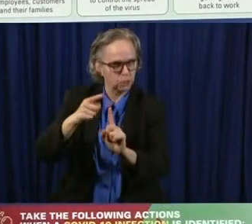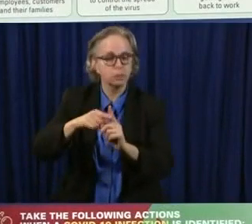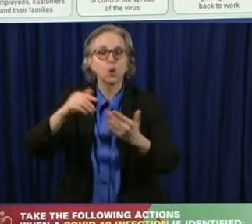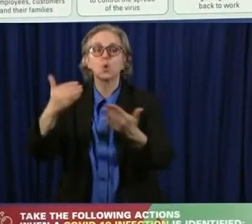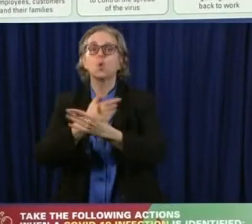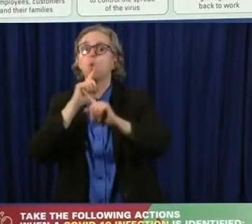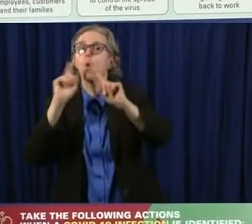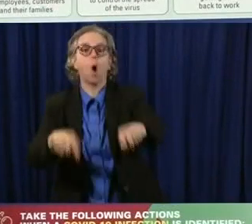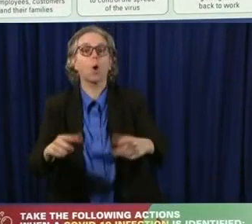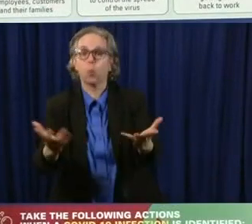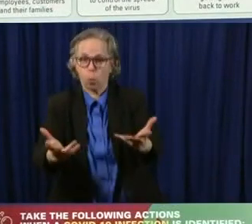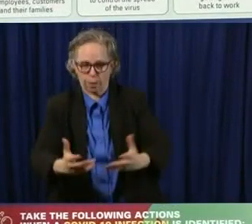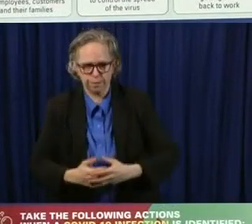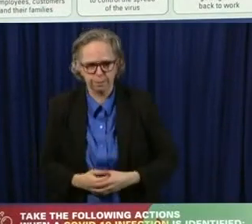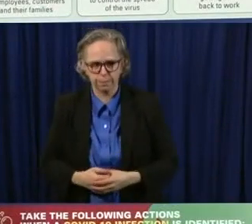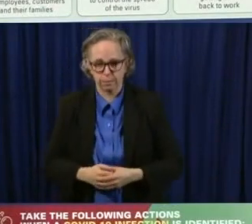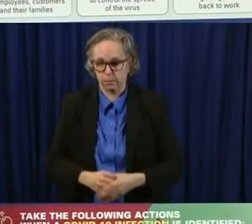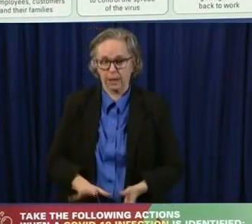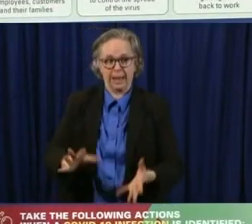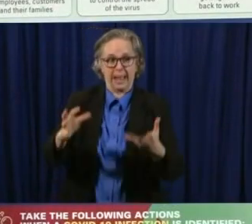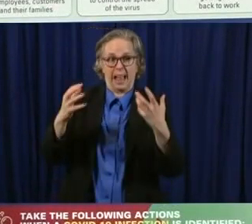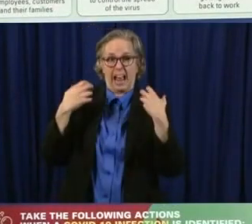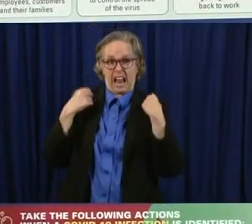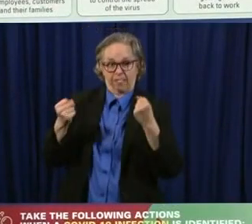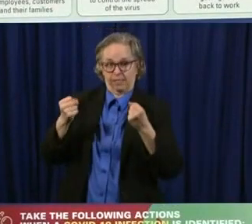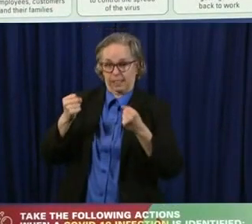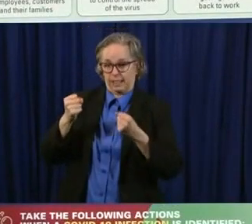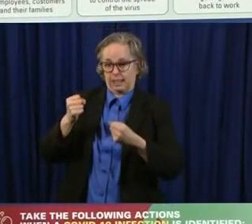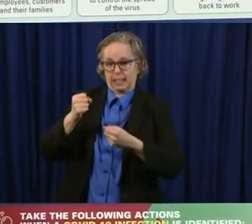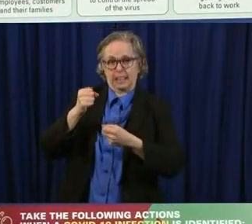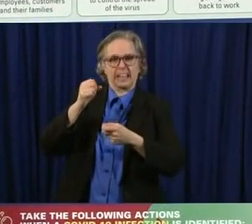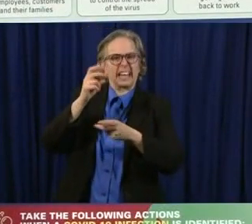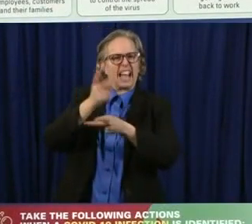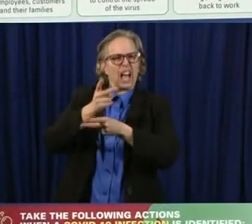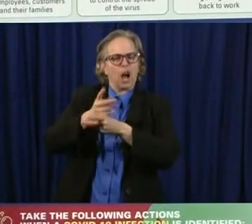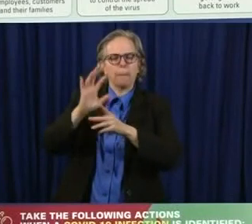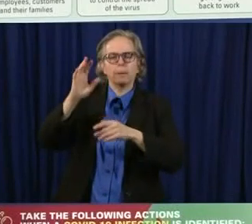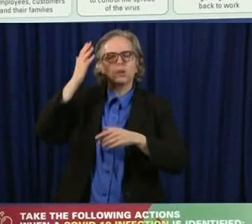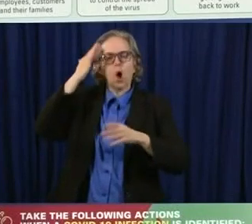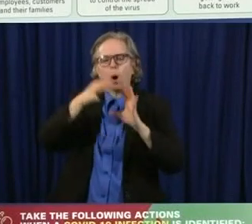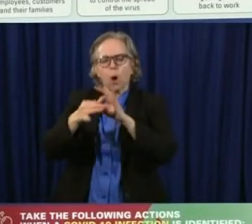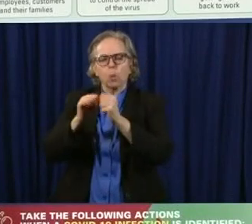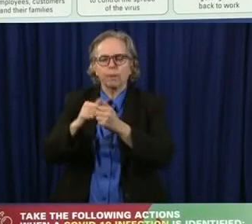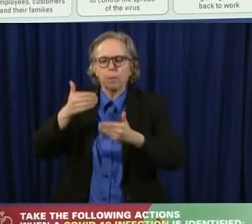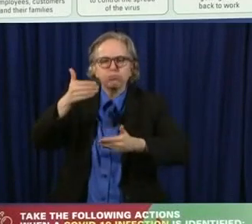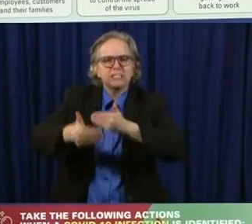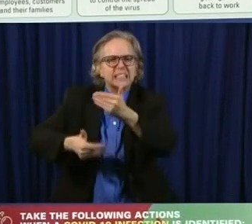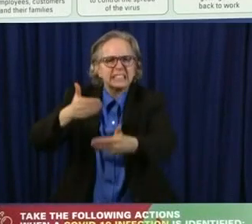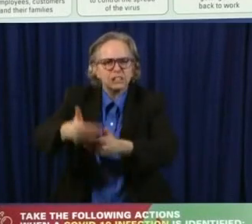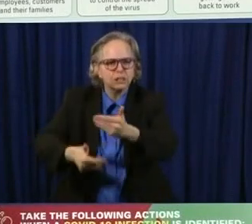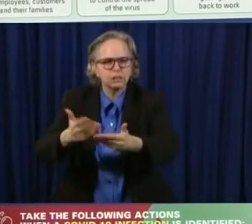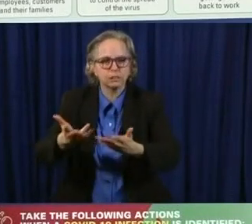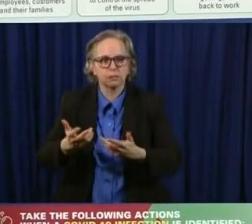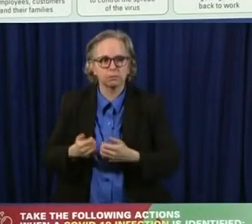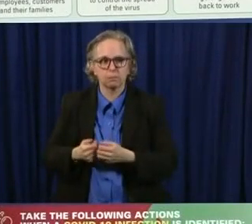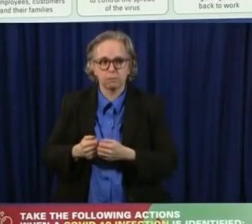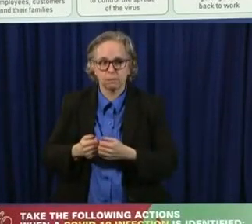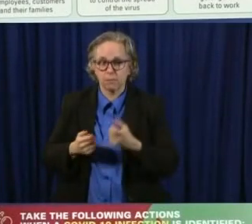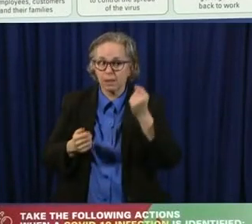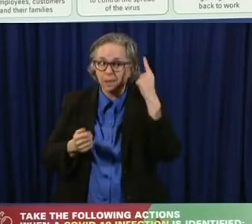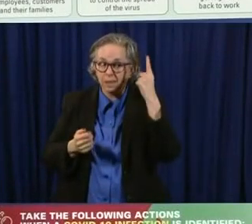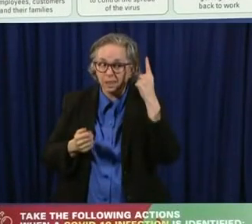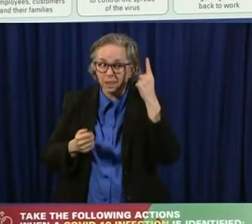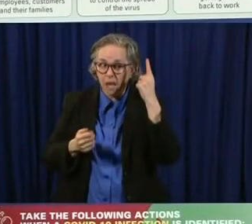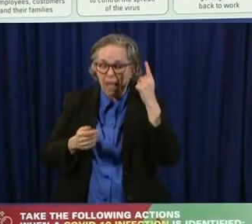can be done that do not require an overnight stay in a hospital. We will be able to move